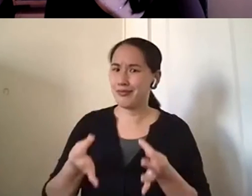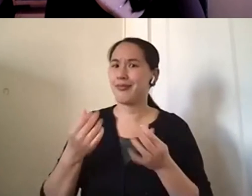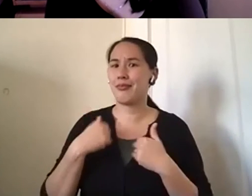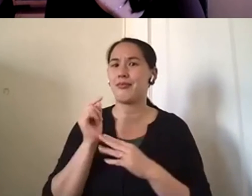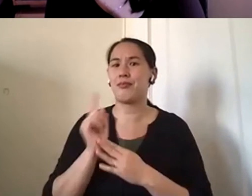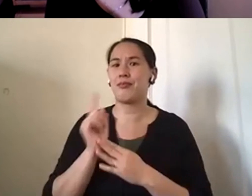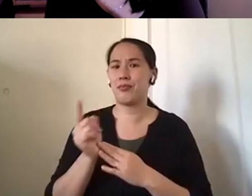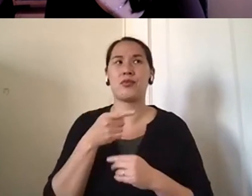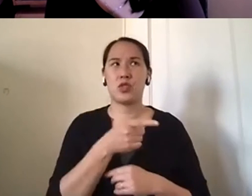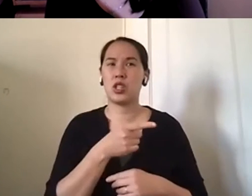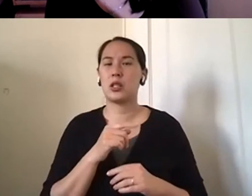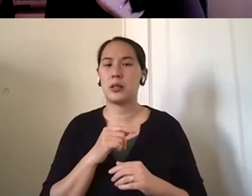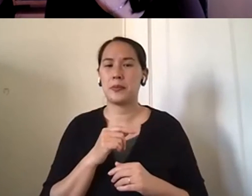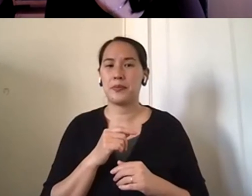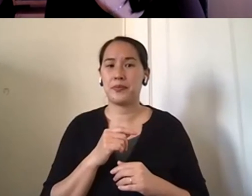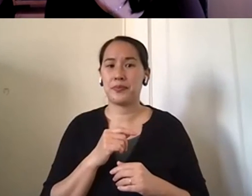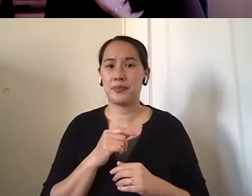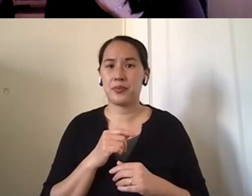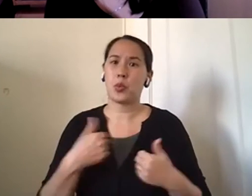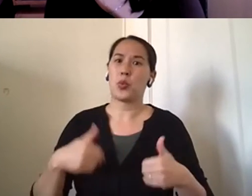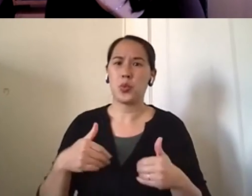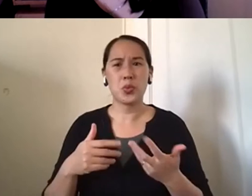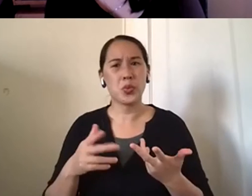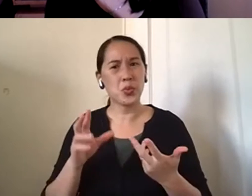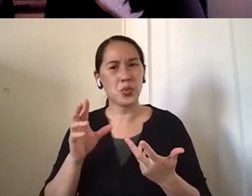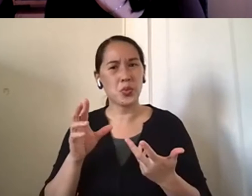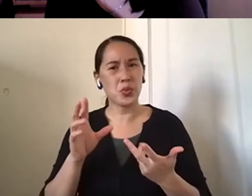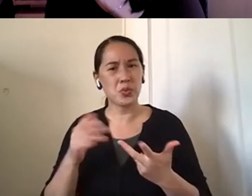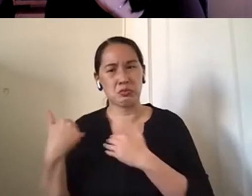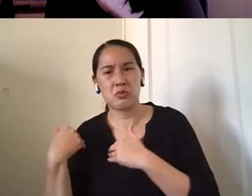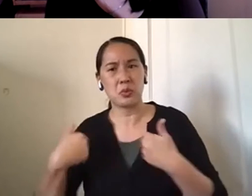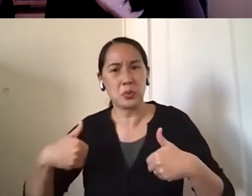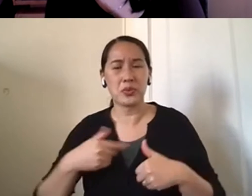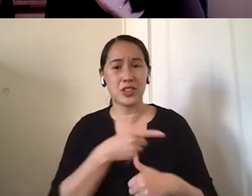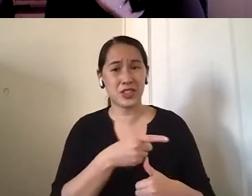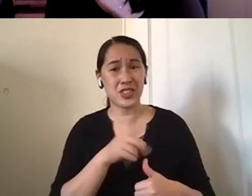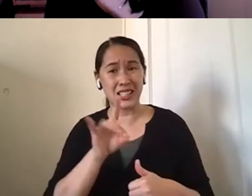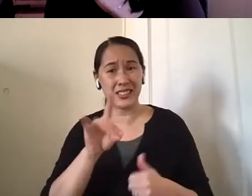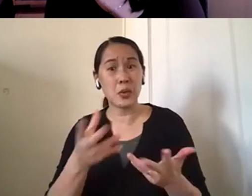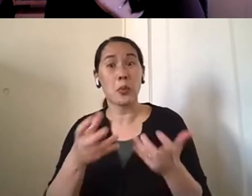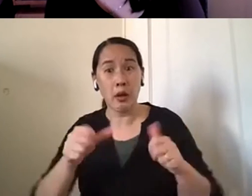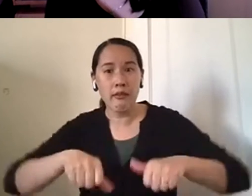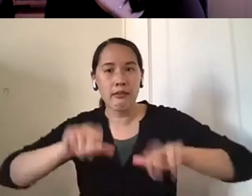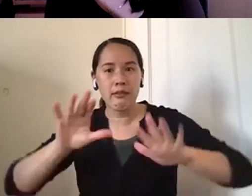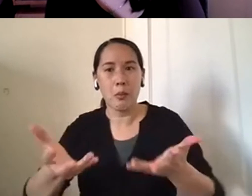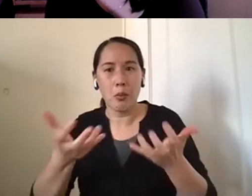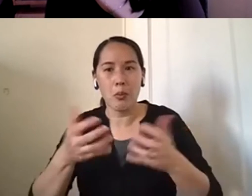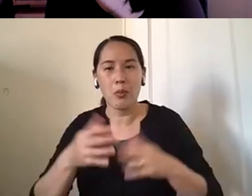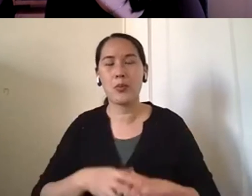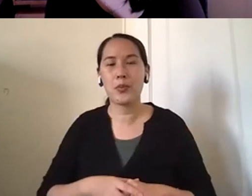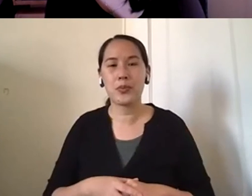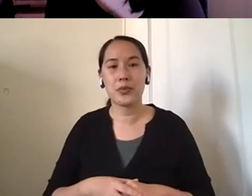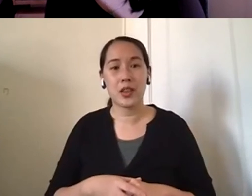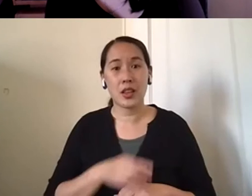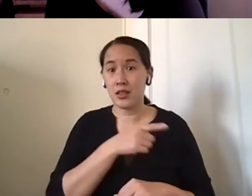where it, it, it was a lot to deal with. And she did almost feel like giving up because, um, he, she'd been